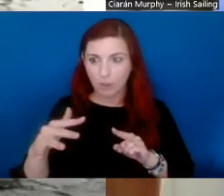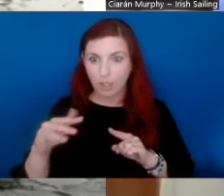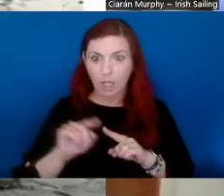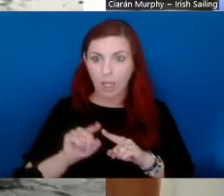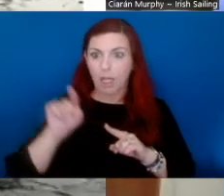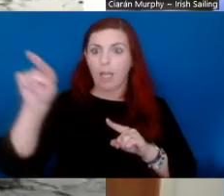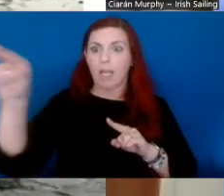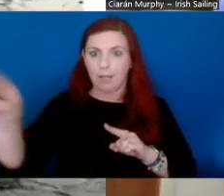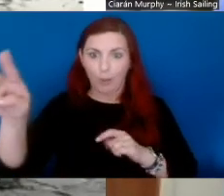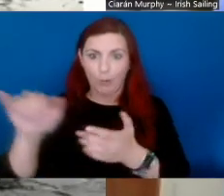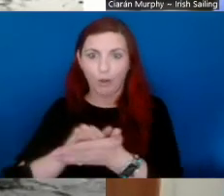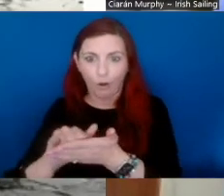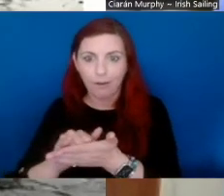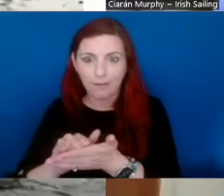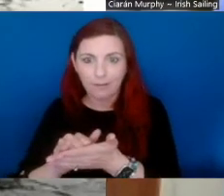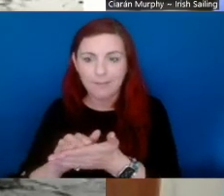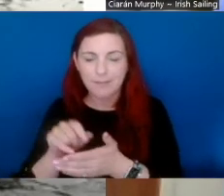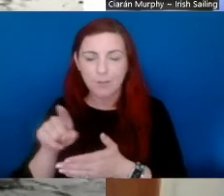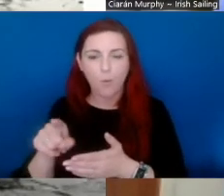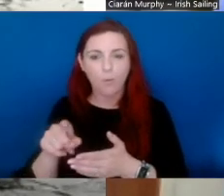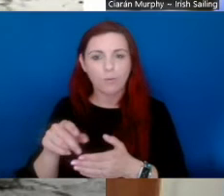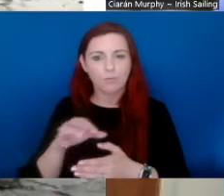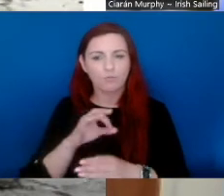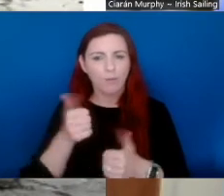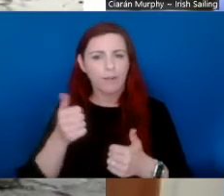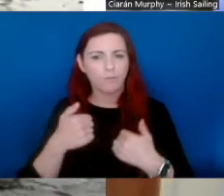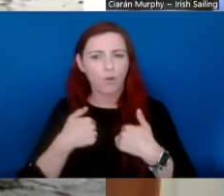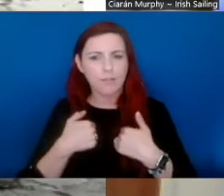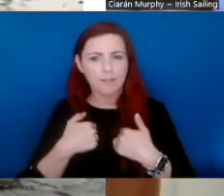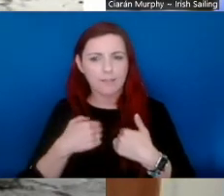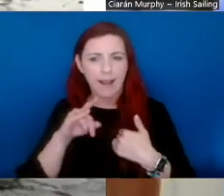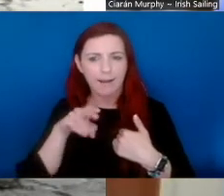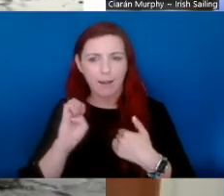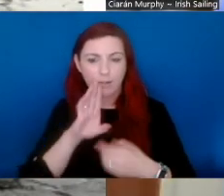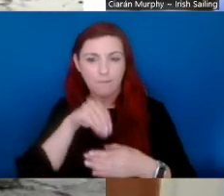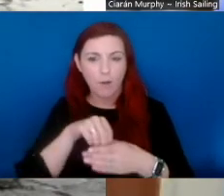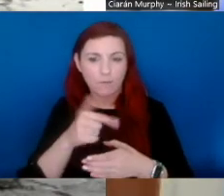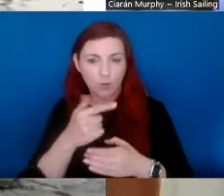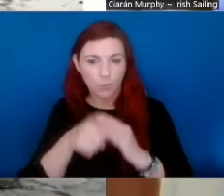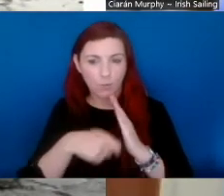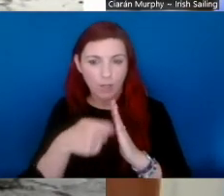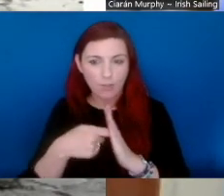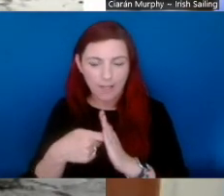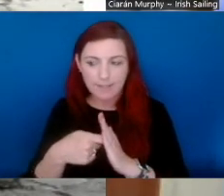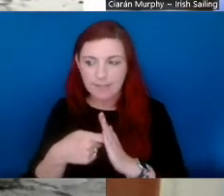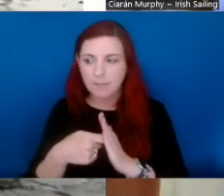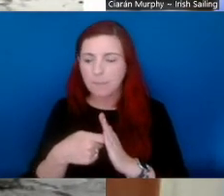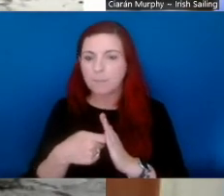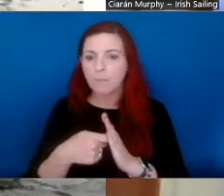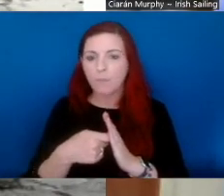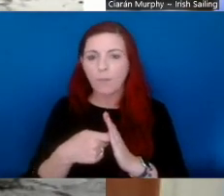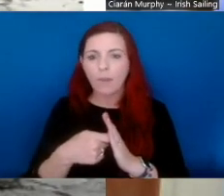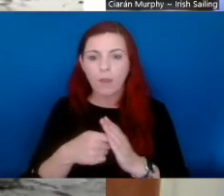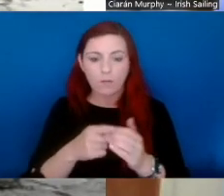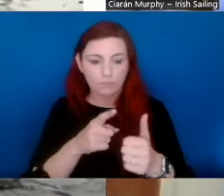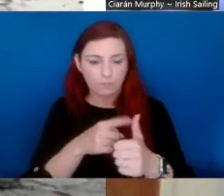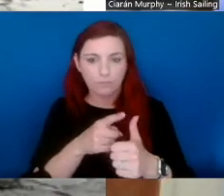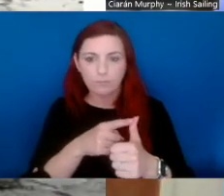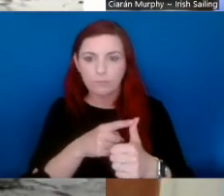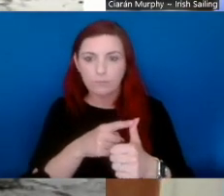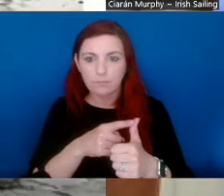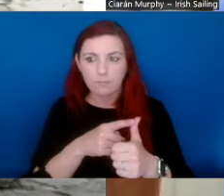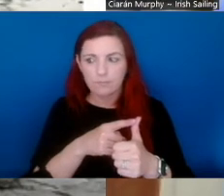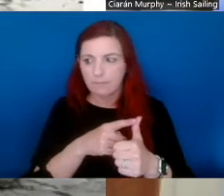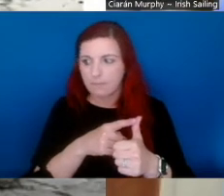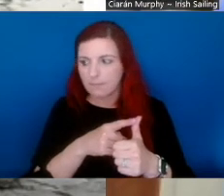So it was a natural thing for us here in Clare to get involved in two projects where, um, um, um, number